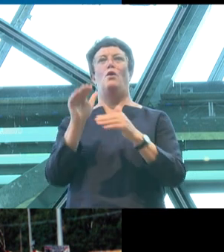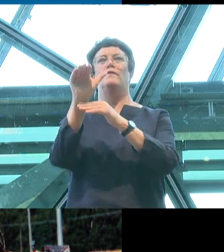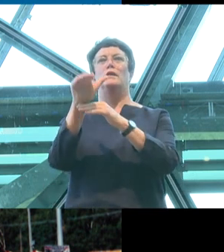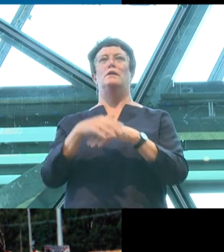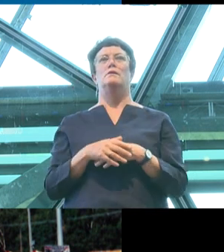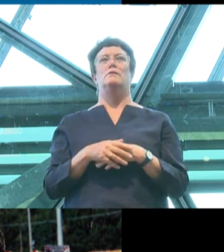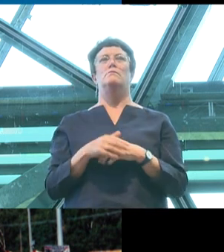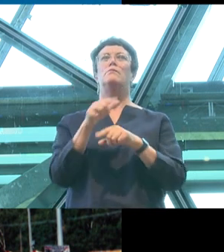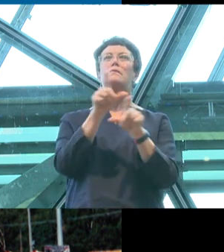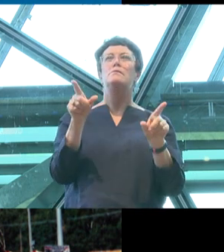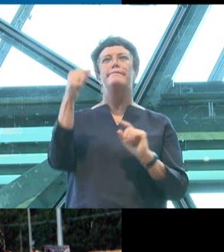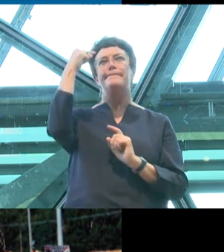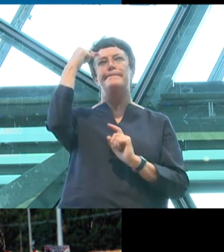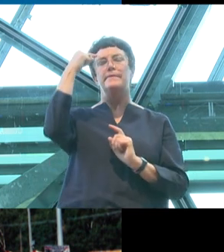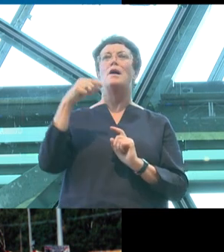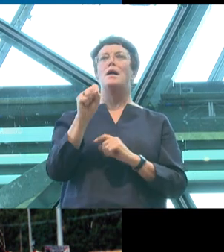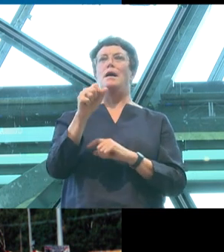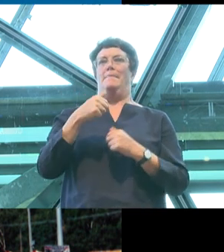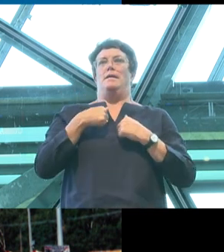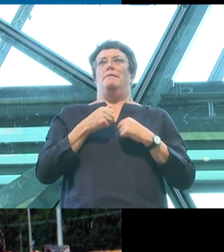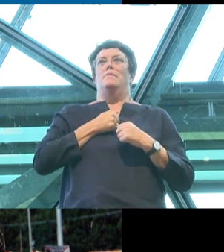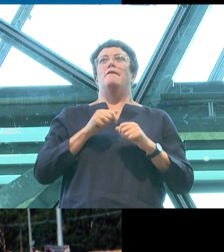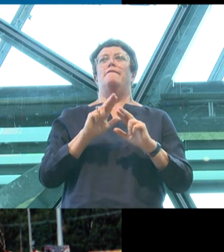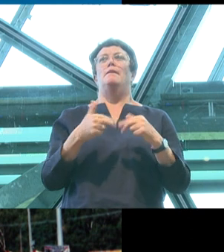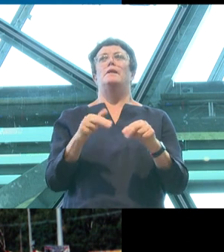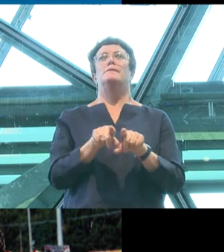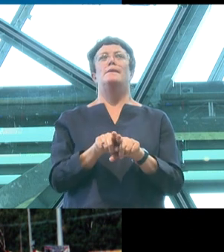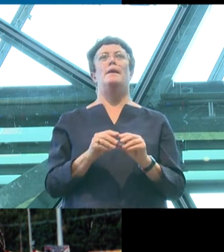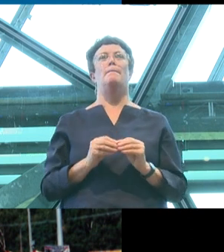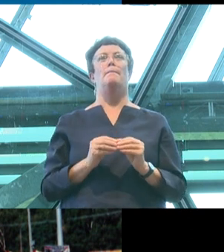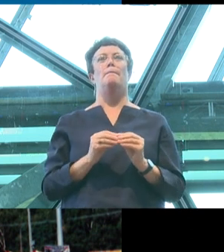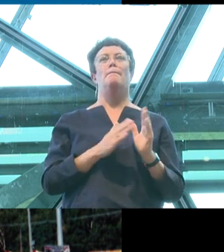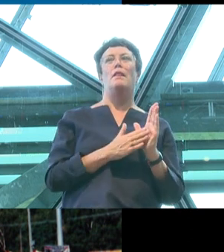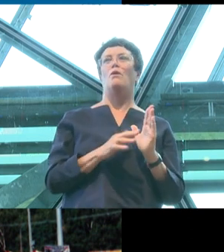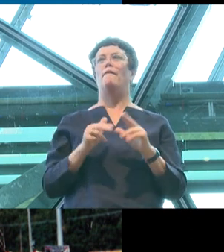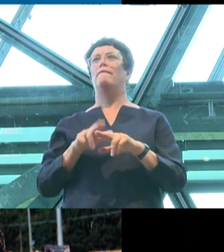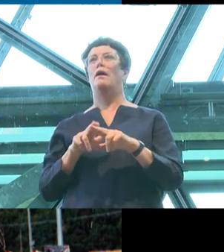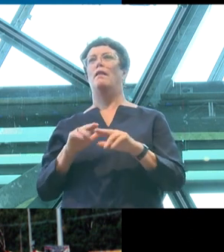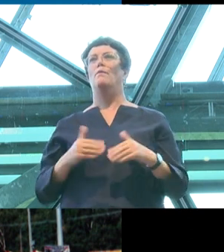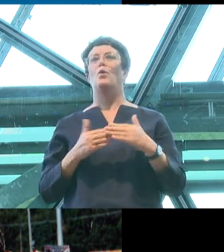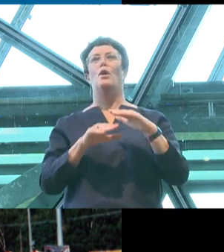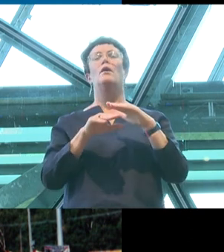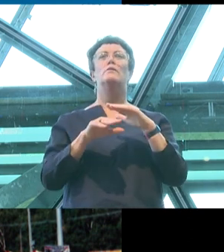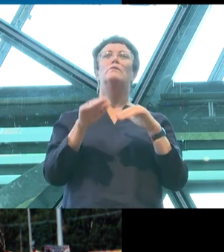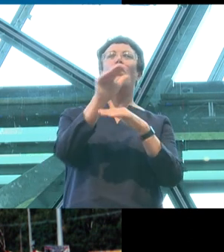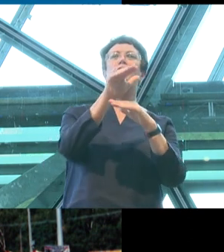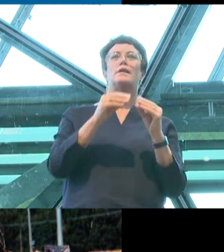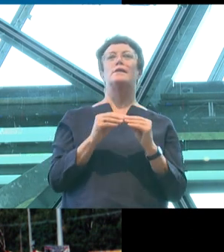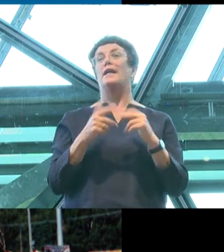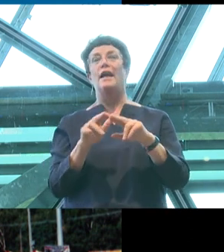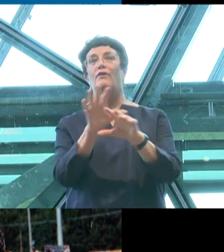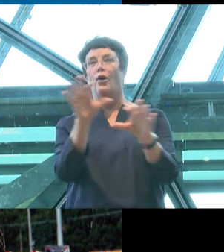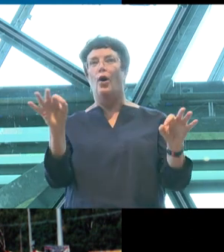to yourself that you fall into those categories too. And for those of you who don't, don't worry, you're also very special and we love you just as much.